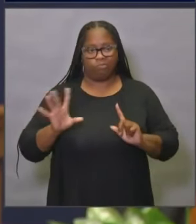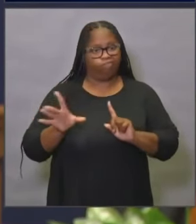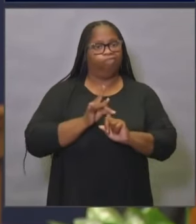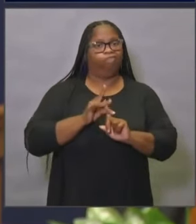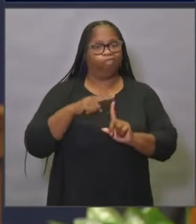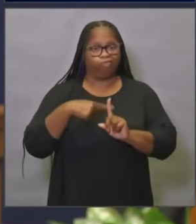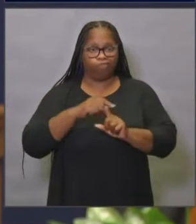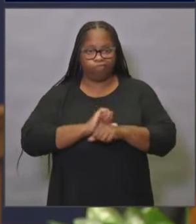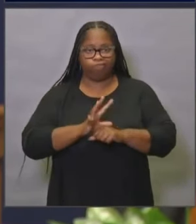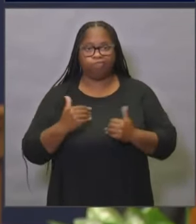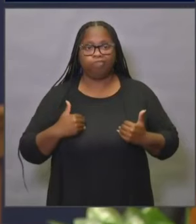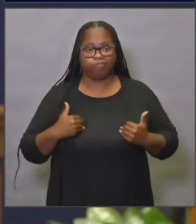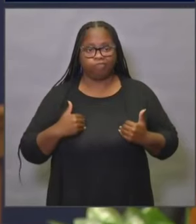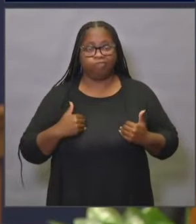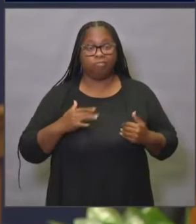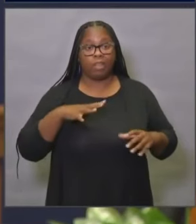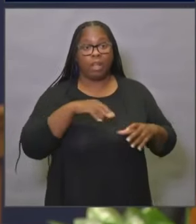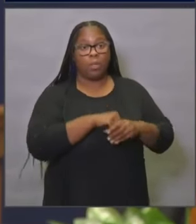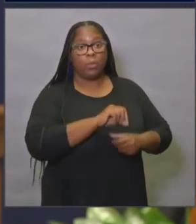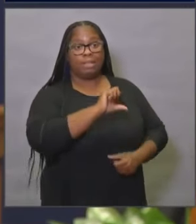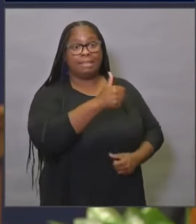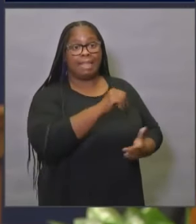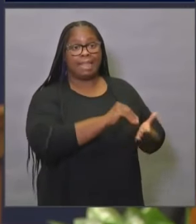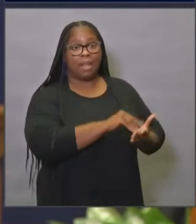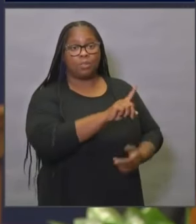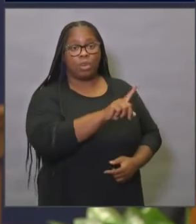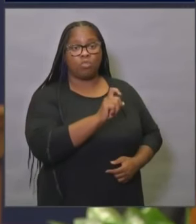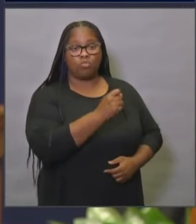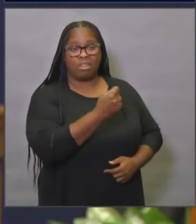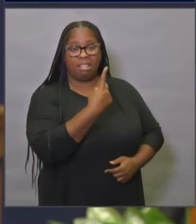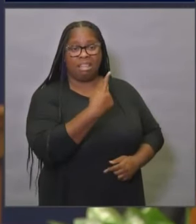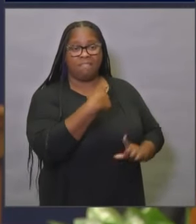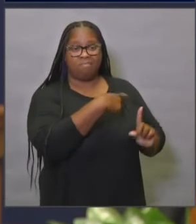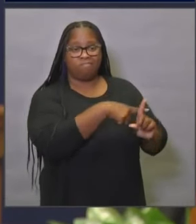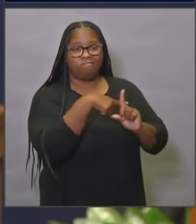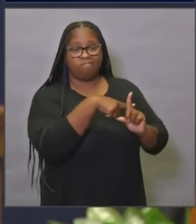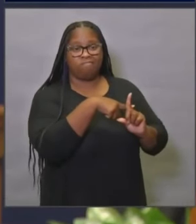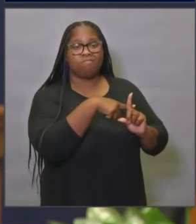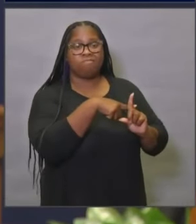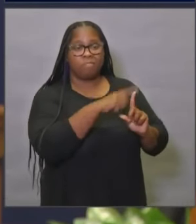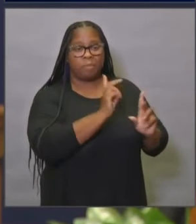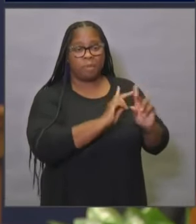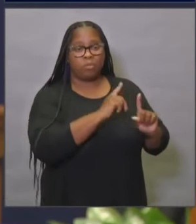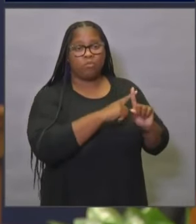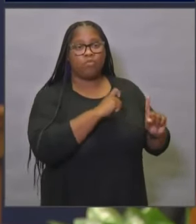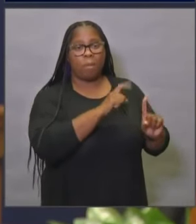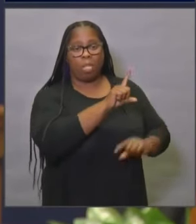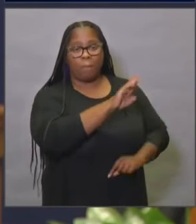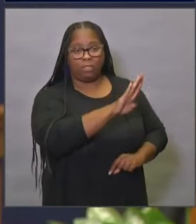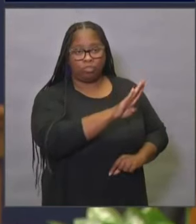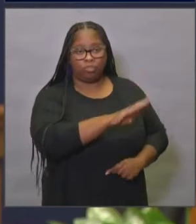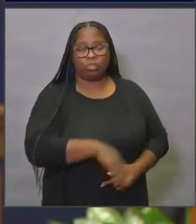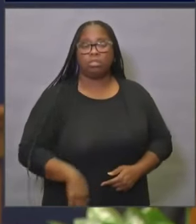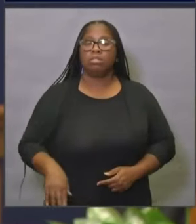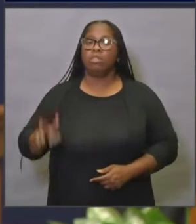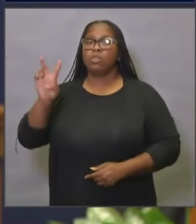These cases include 10,111 cases reported by our partners in the city of Long Beach, and 2